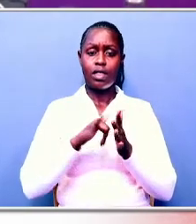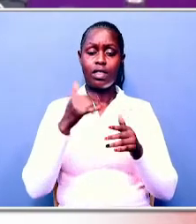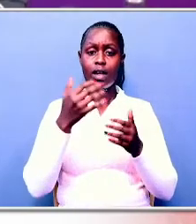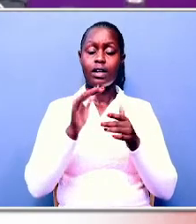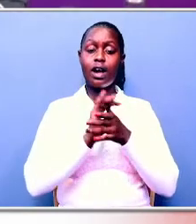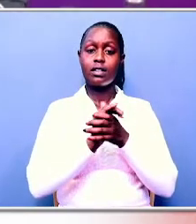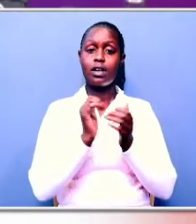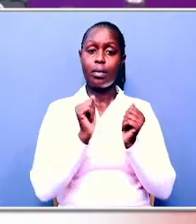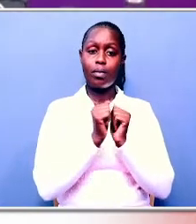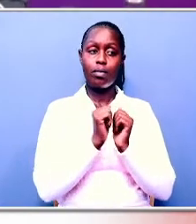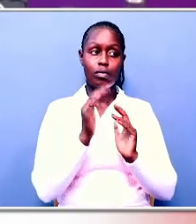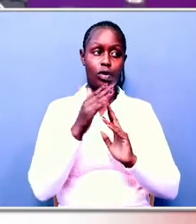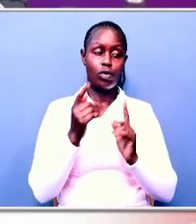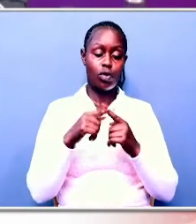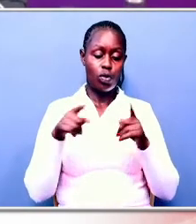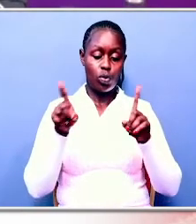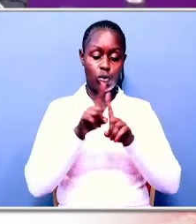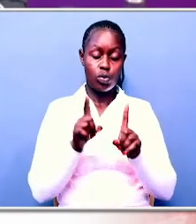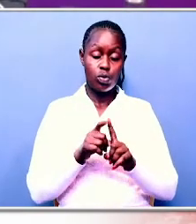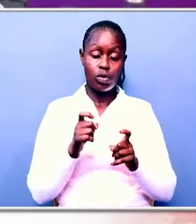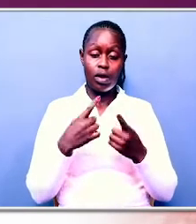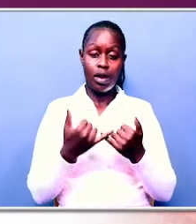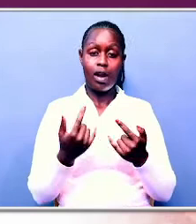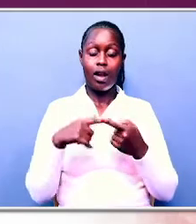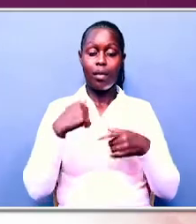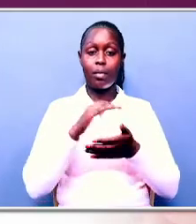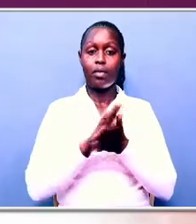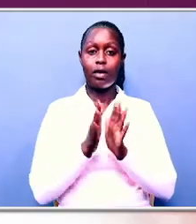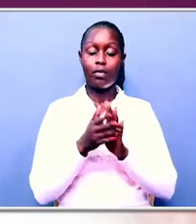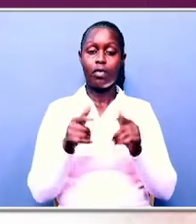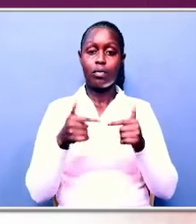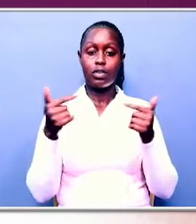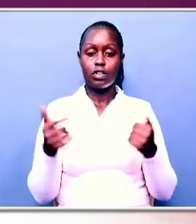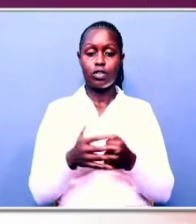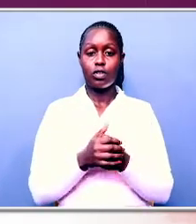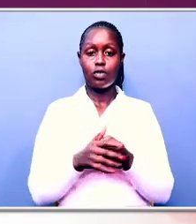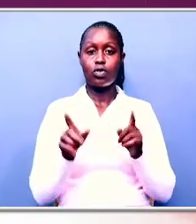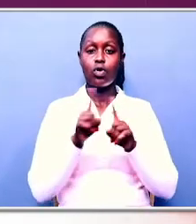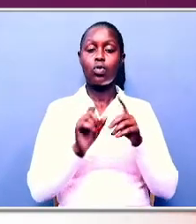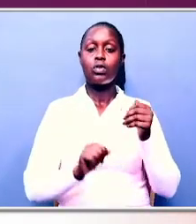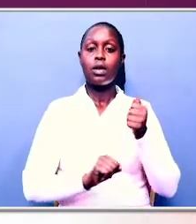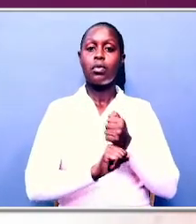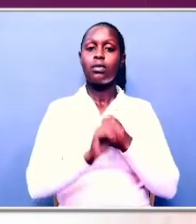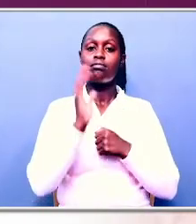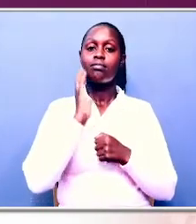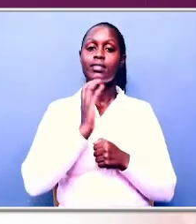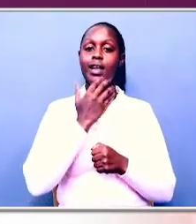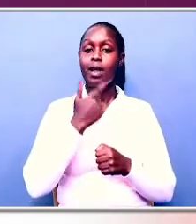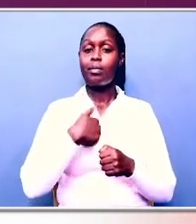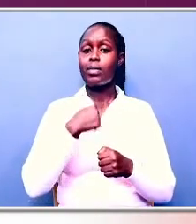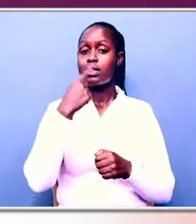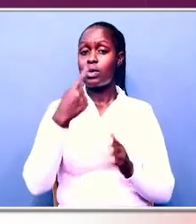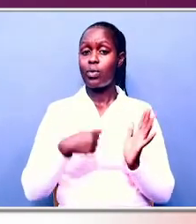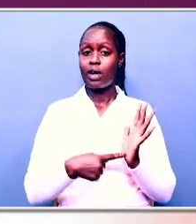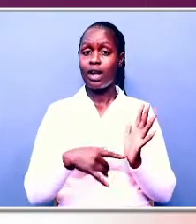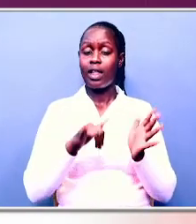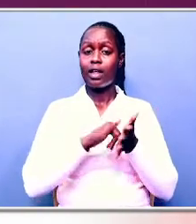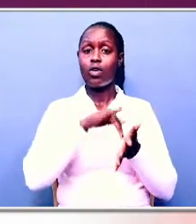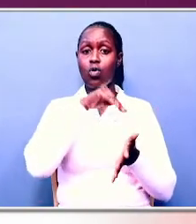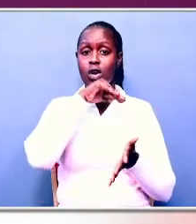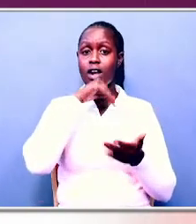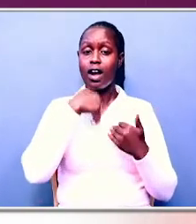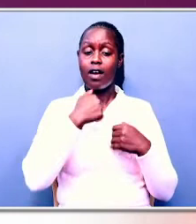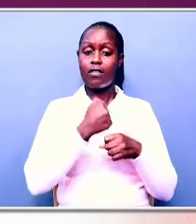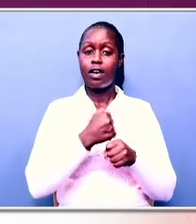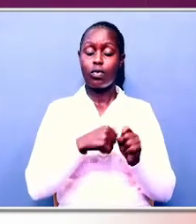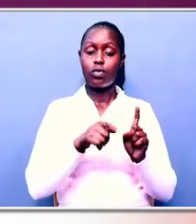handshake between him and President Kenyatta weakened the opposition. supporters, Mr. Kenyatta, went and told him what Mr. Odinga has done is